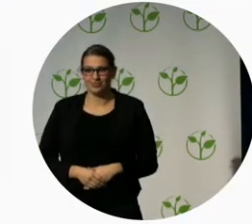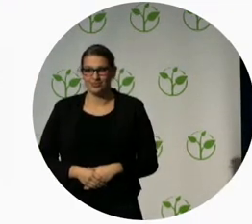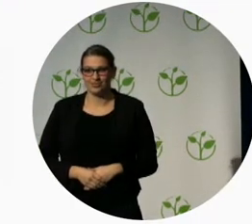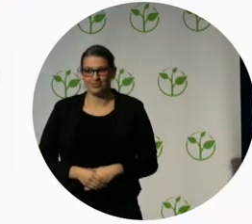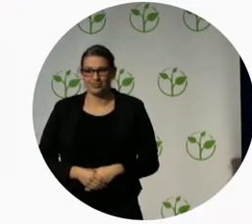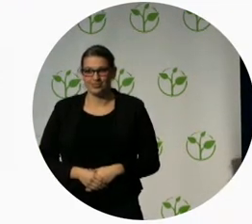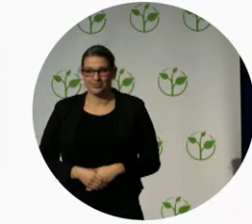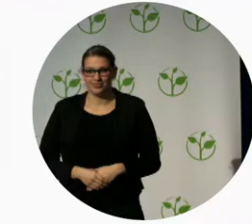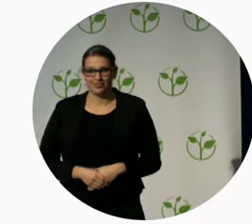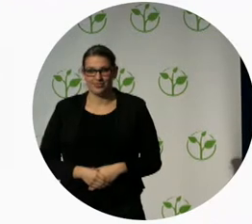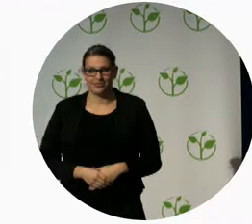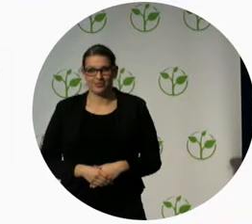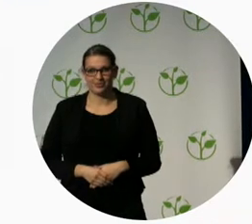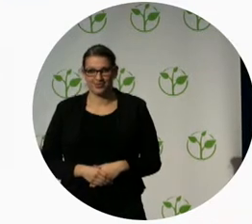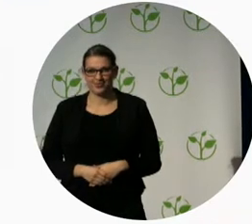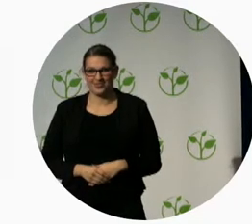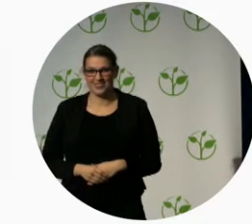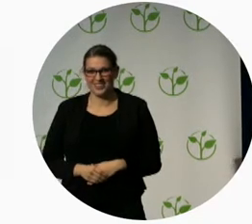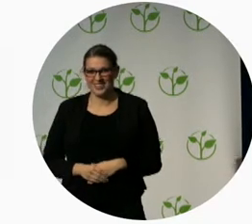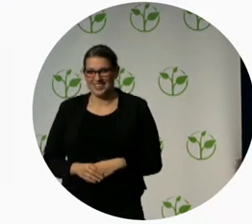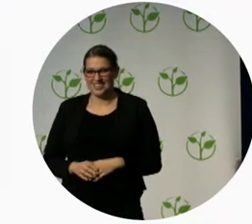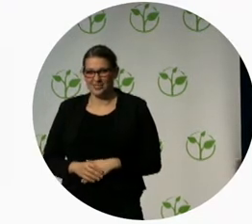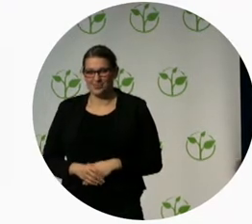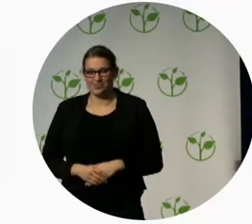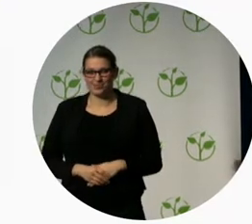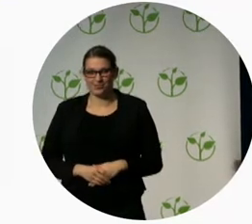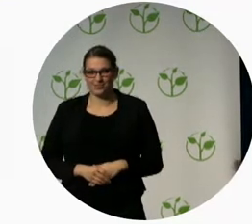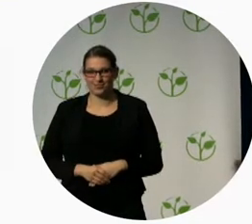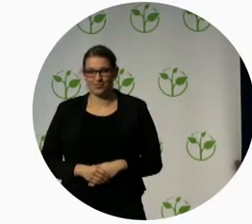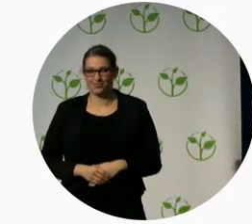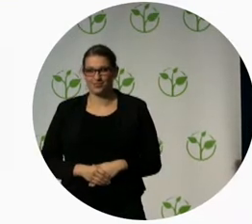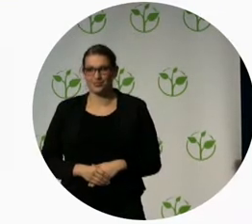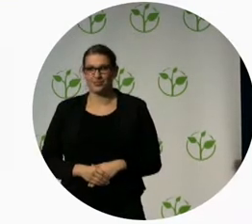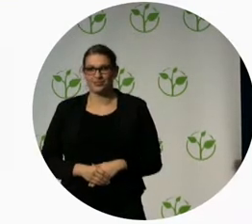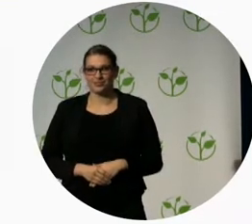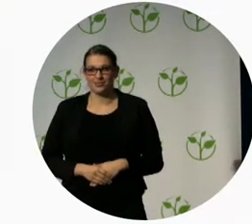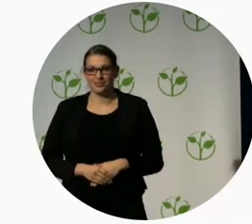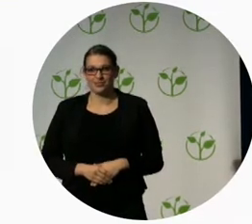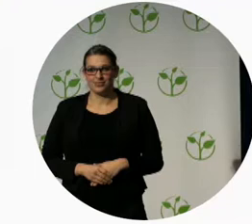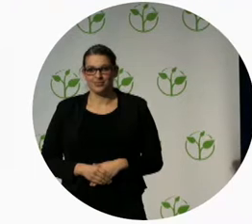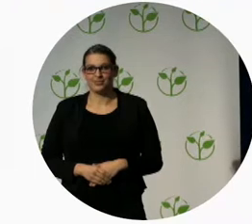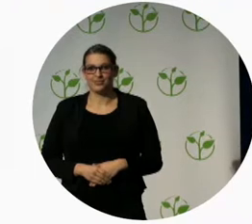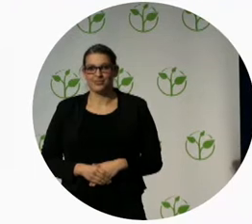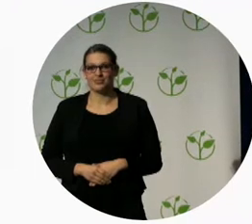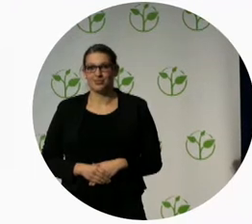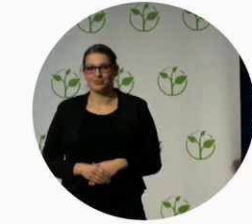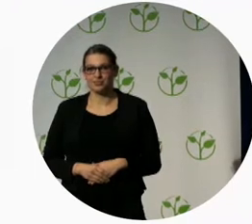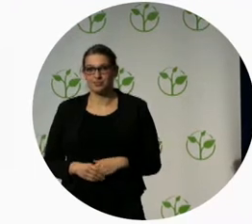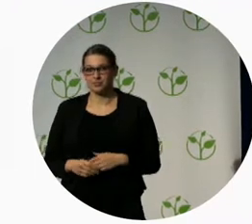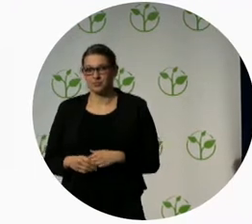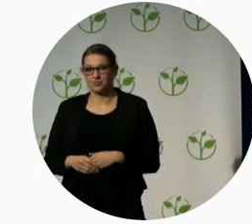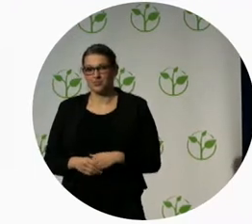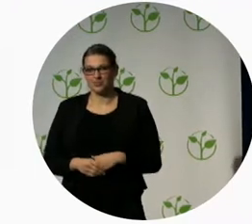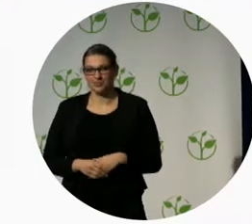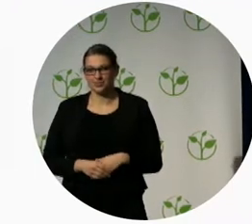I'm going to remember that one. It's true, though. know, we do talk about Hectoring it. So actually, if you look up Hector in the English